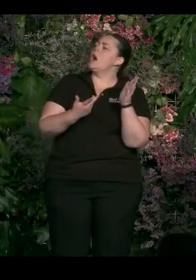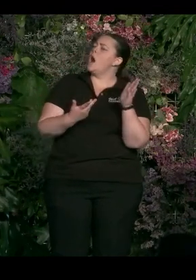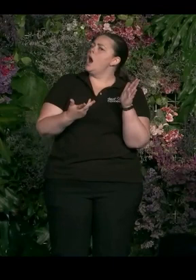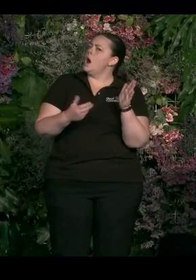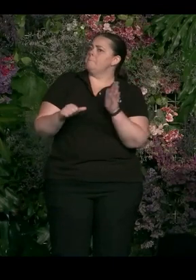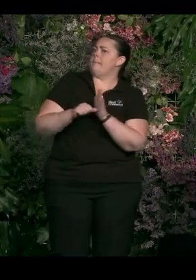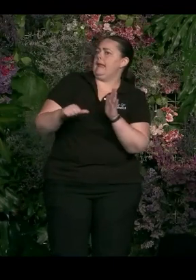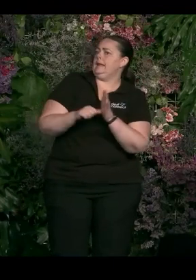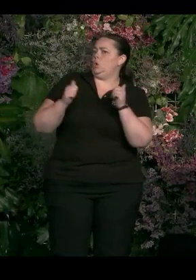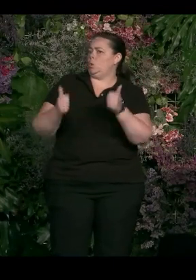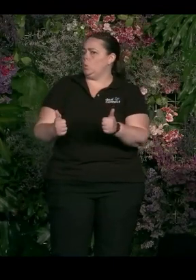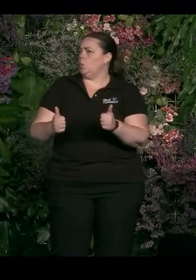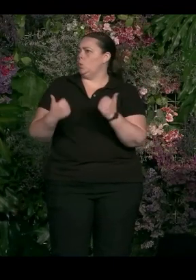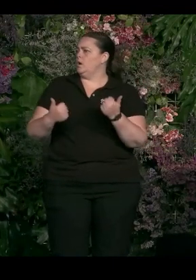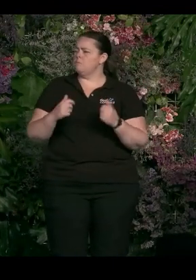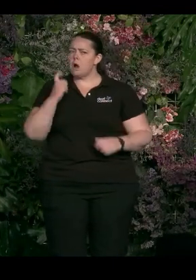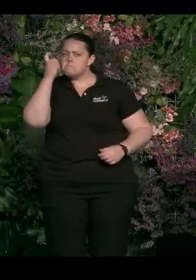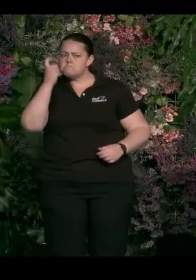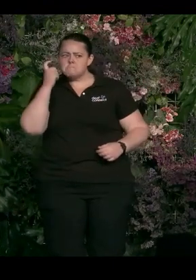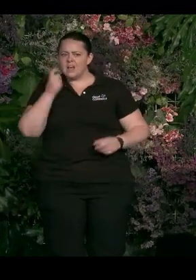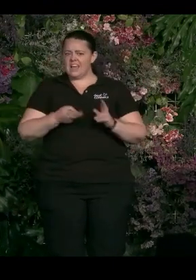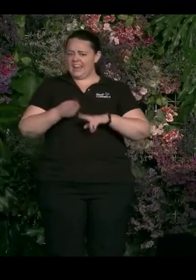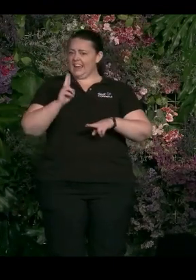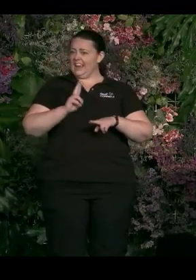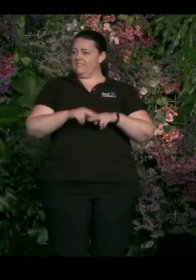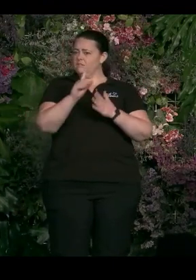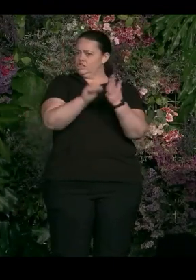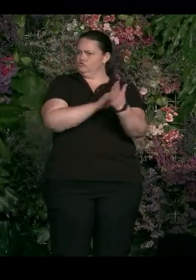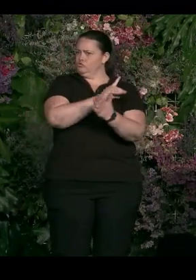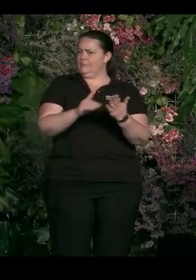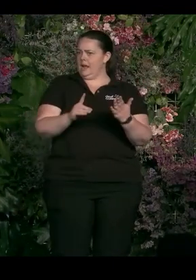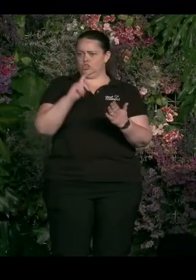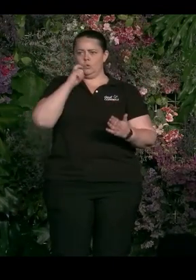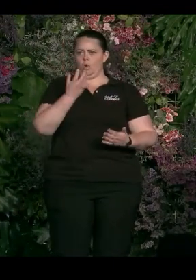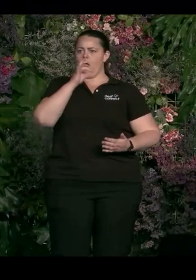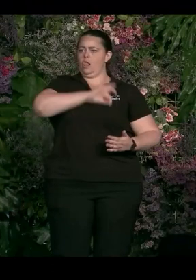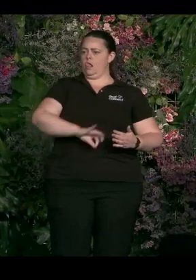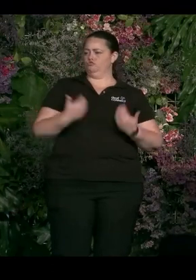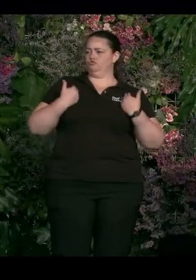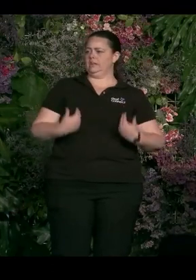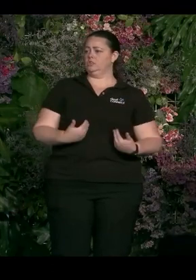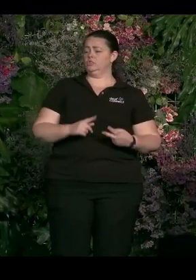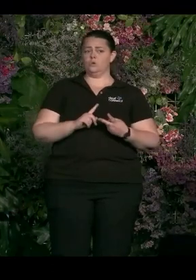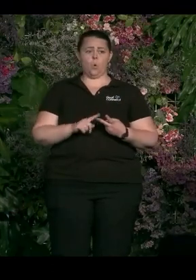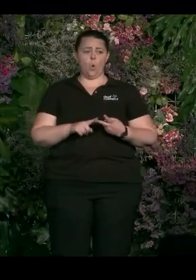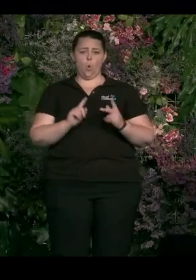what if being anti-trans is going to make you a lot of money? It can't just be